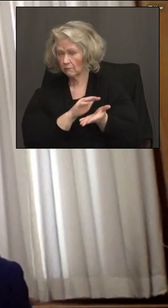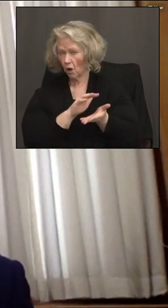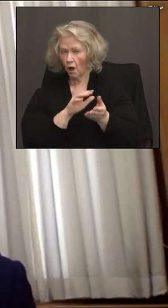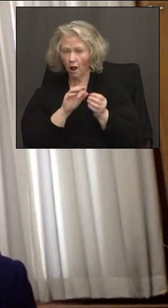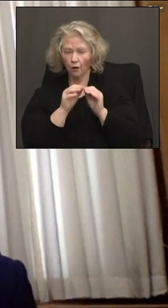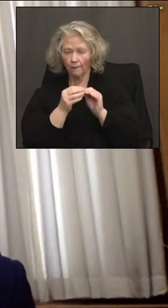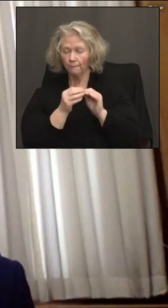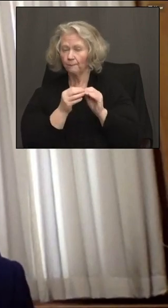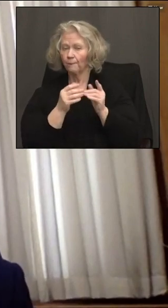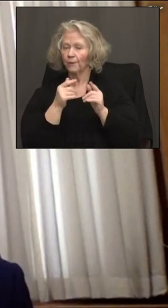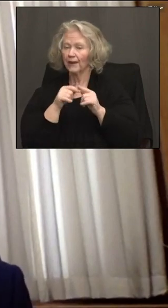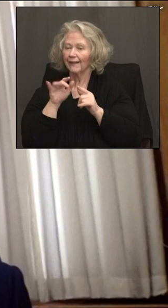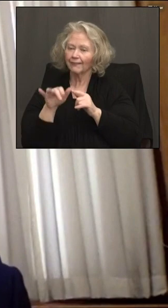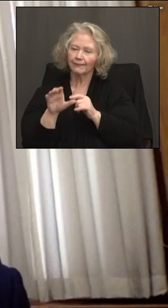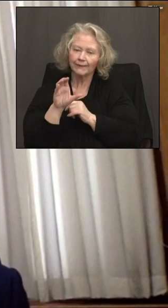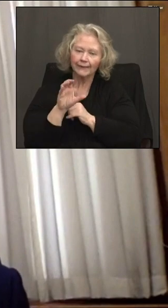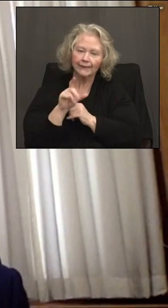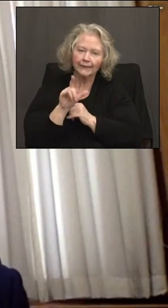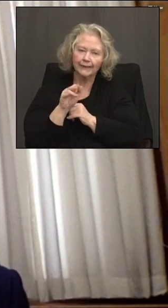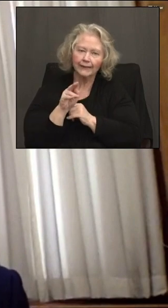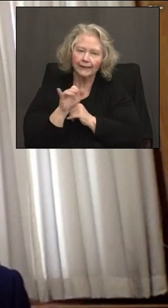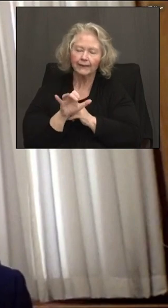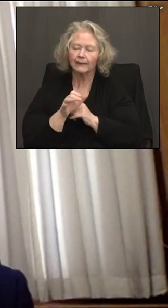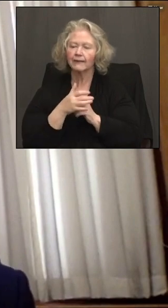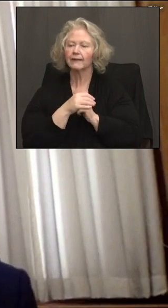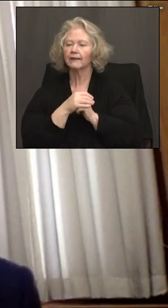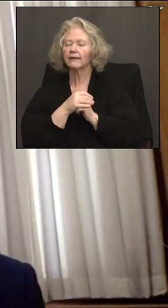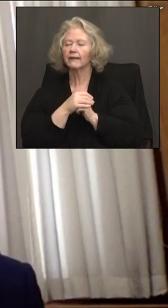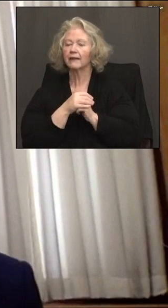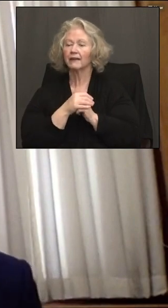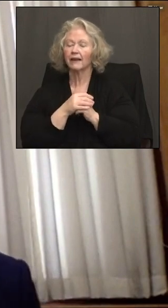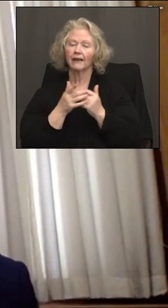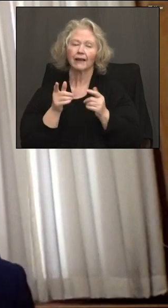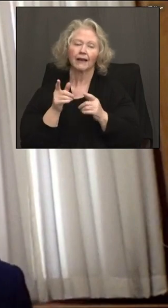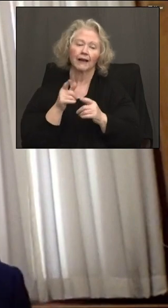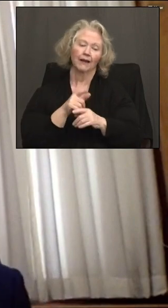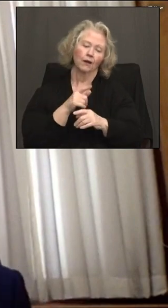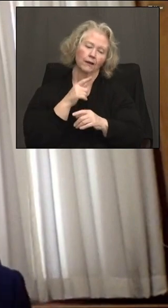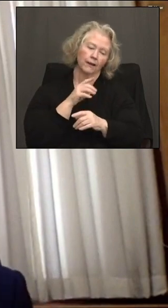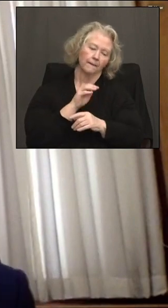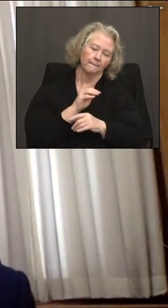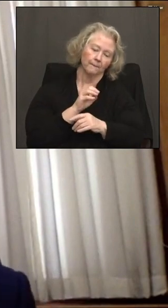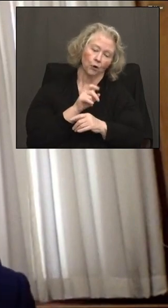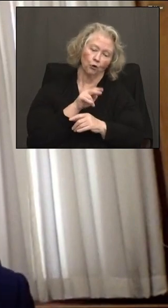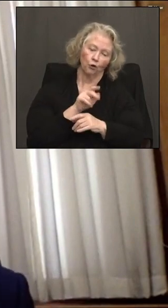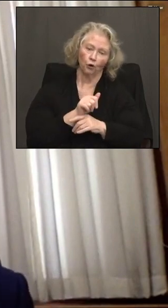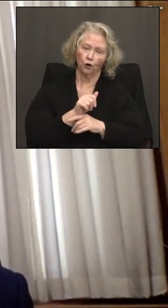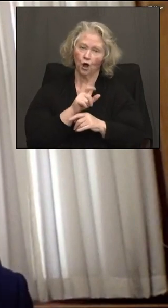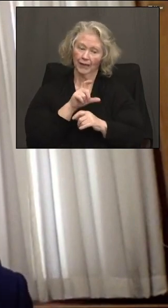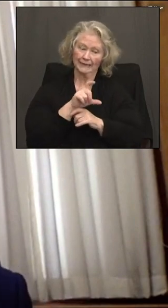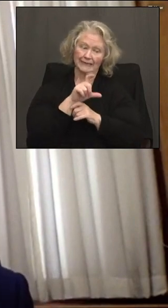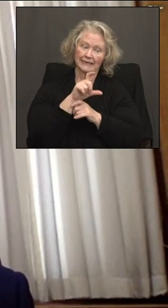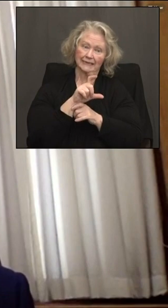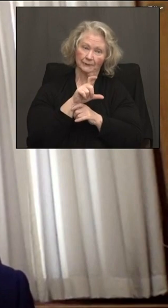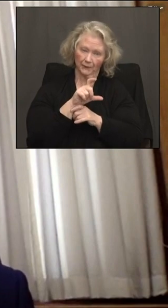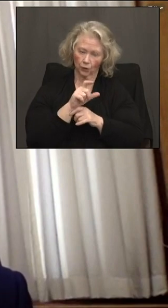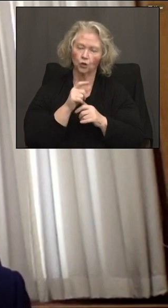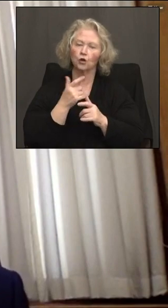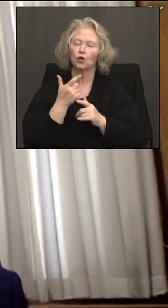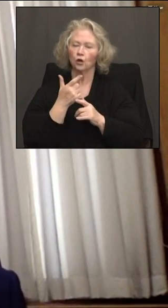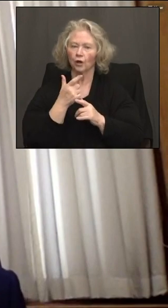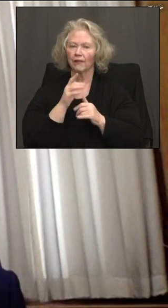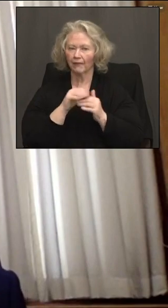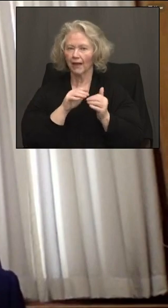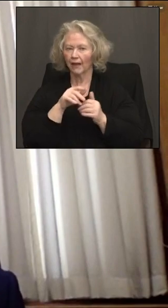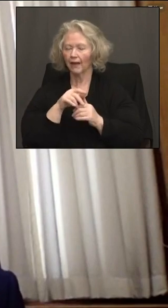you know, in a particular clinic, you know, the, you know, with Moderna and, you know, a larger size vial, you know, we will have probably